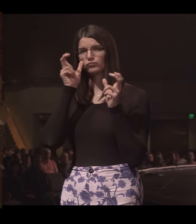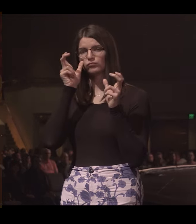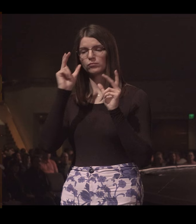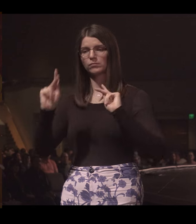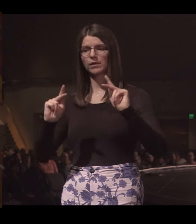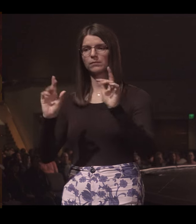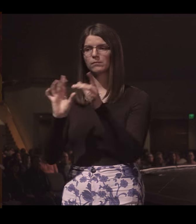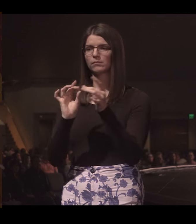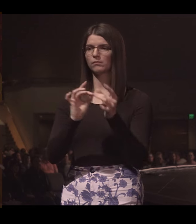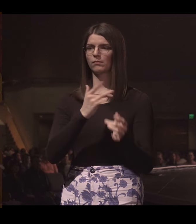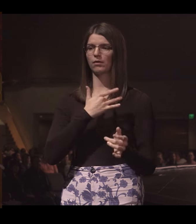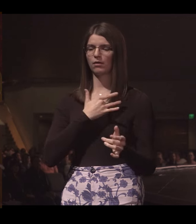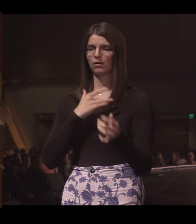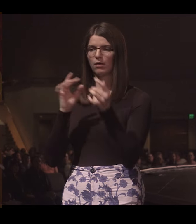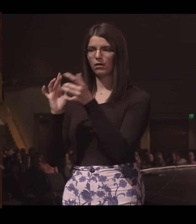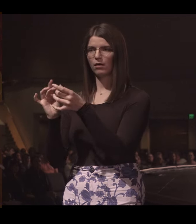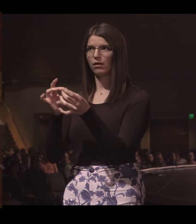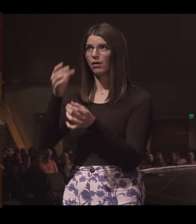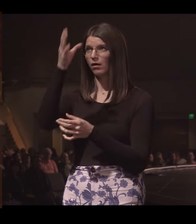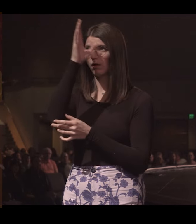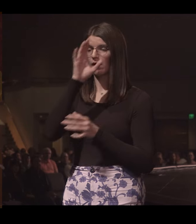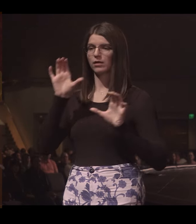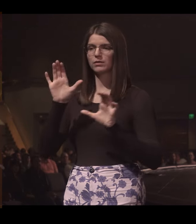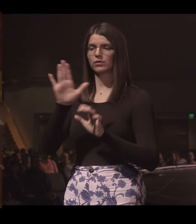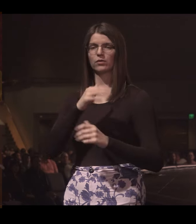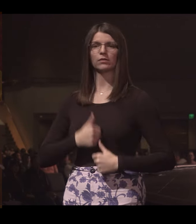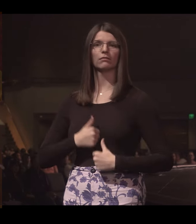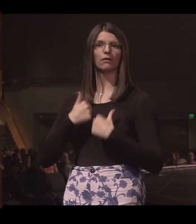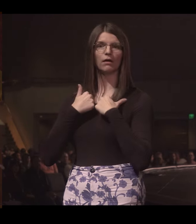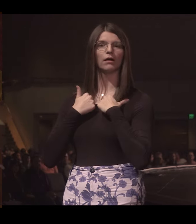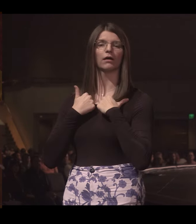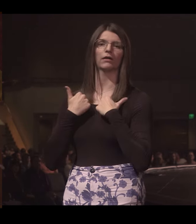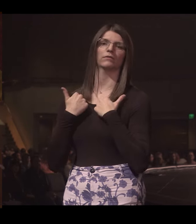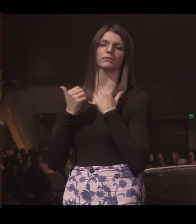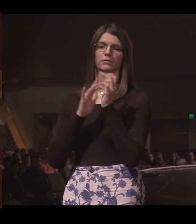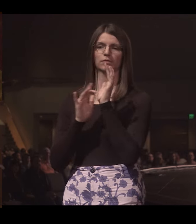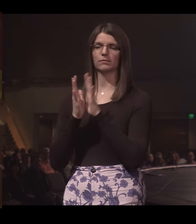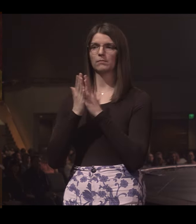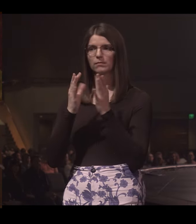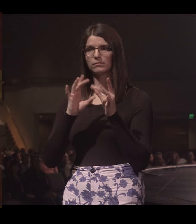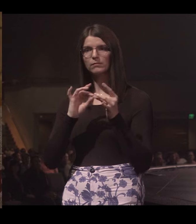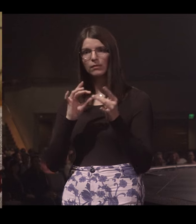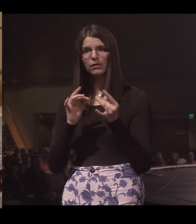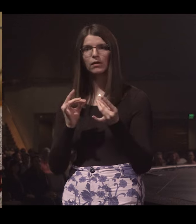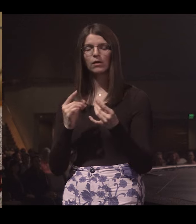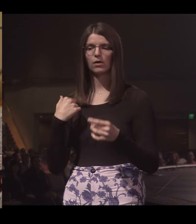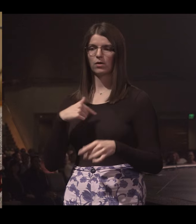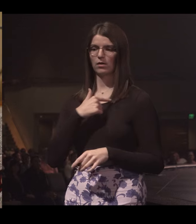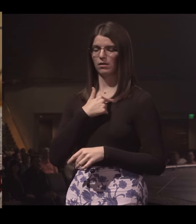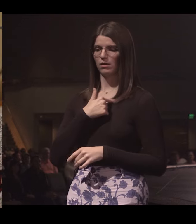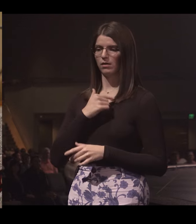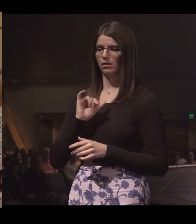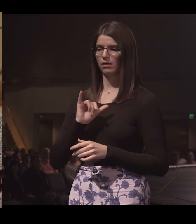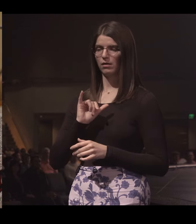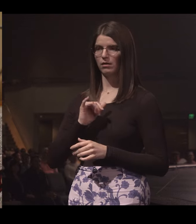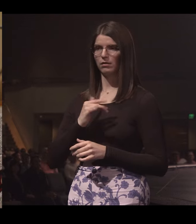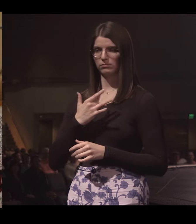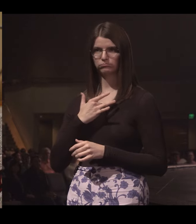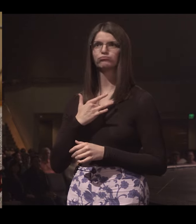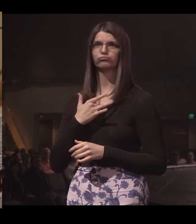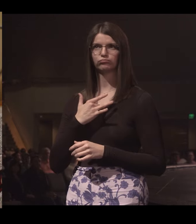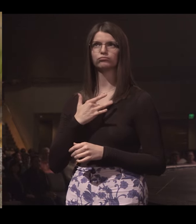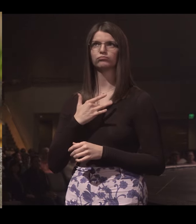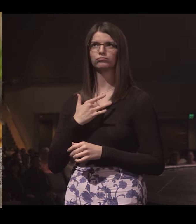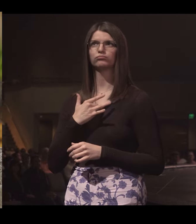to people's convictions about what God had done in their lives and what the Bible said, we started to develop our own